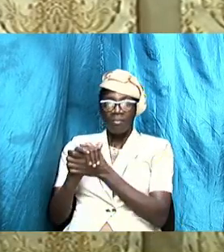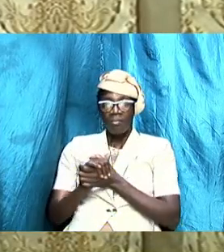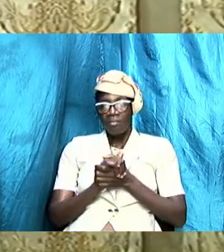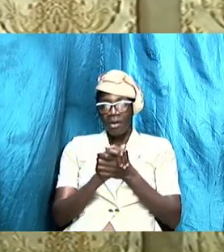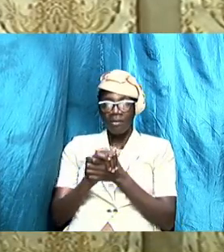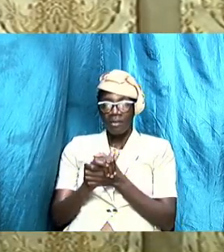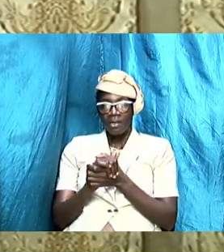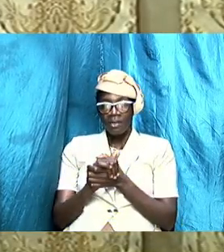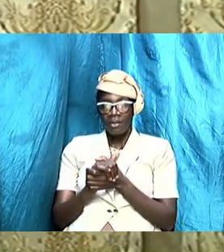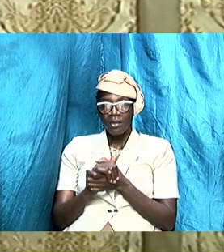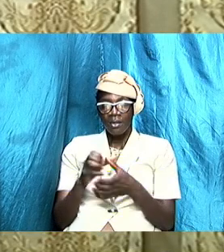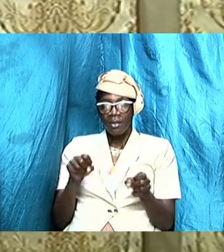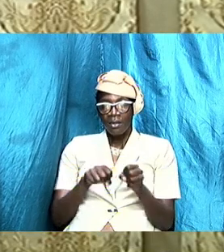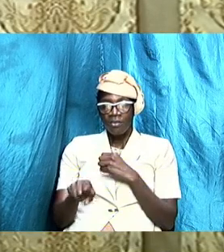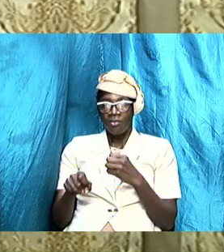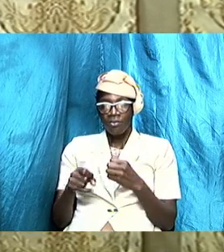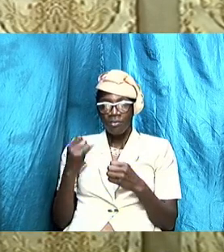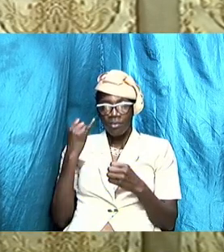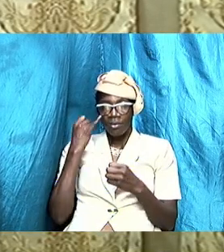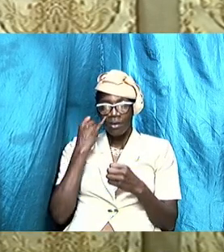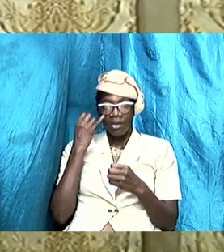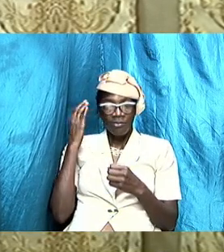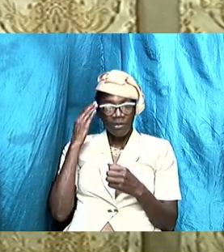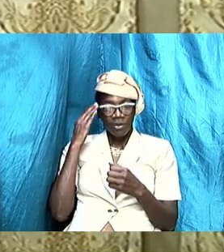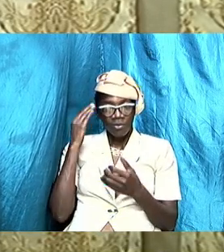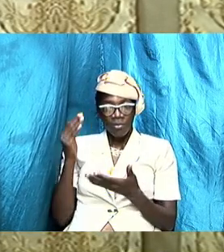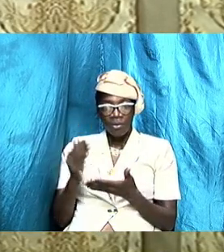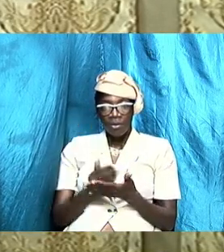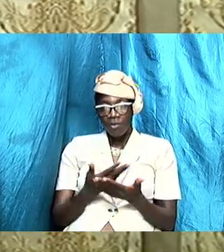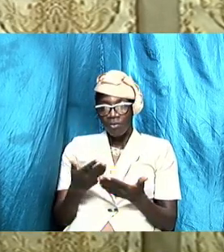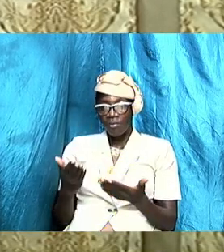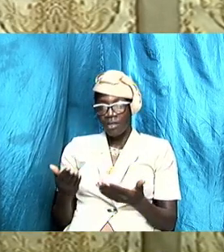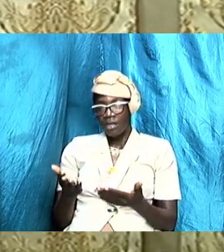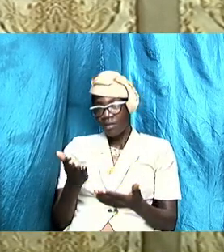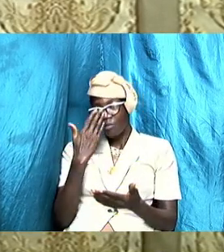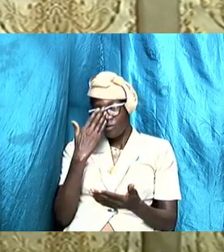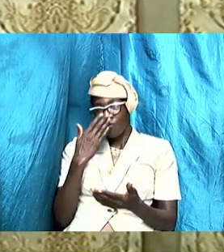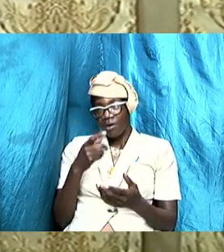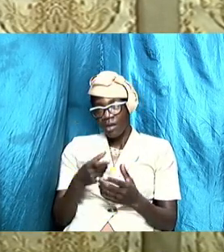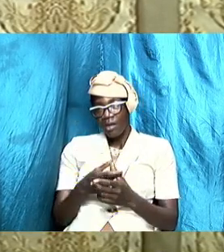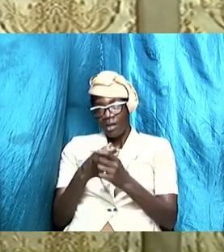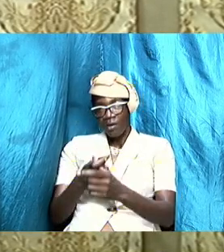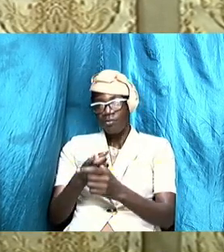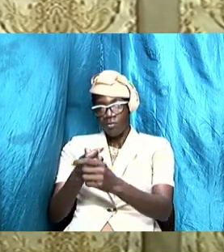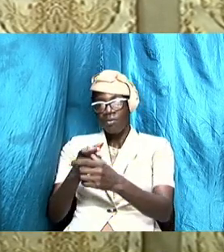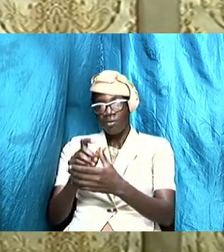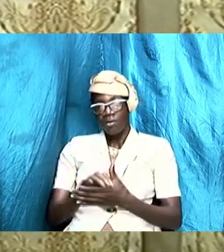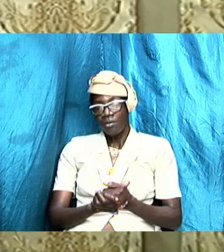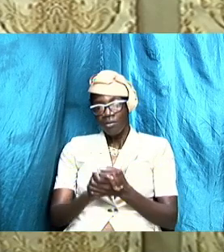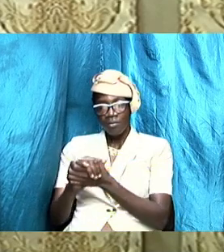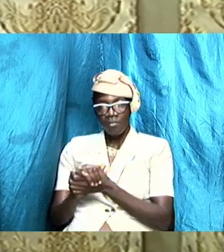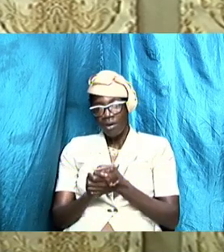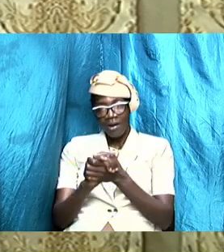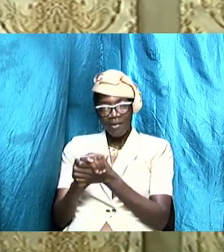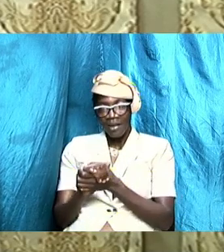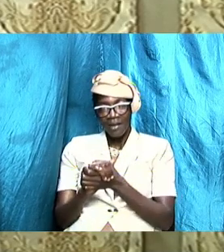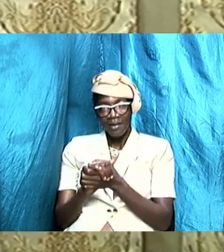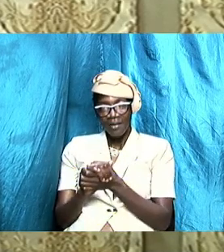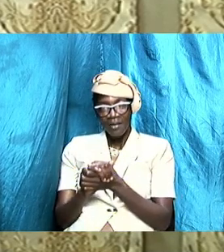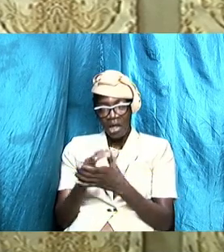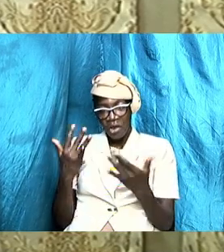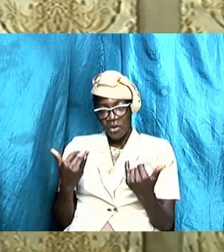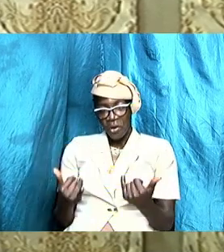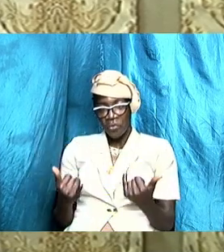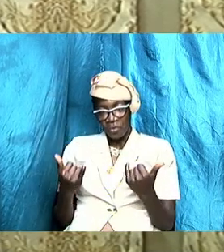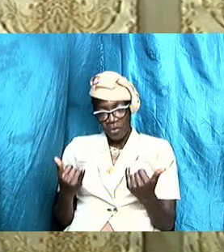so if you know certain things before and you just run to get married because I can't wait I have married to him no I have married to her no